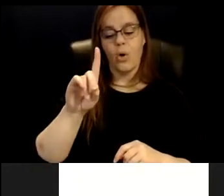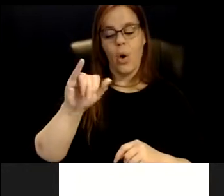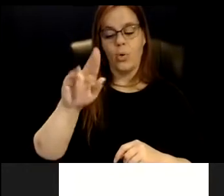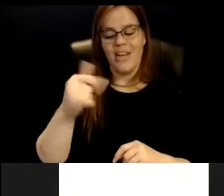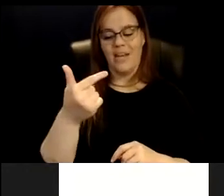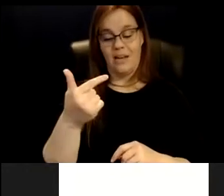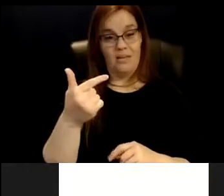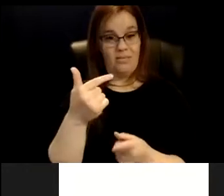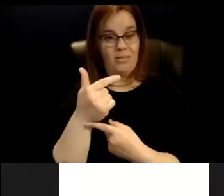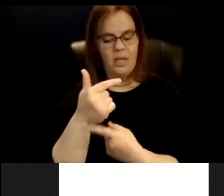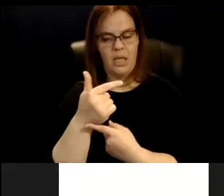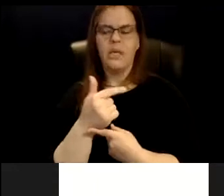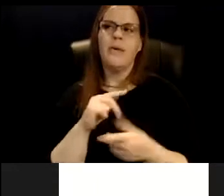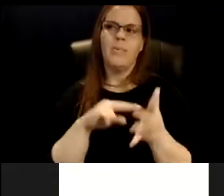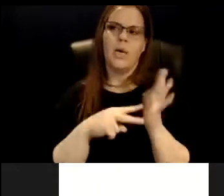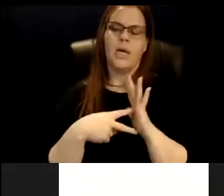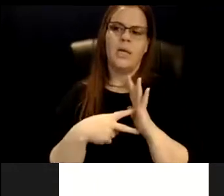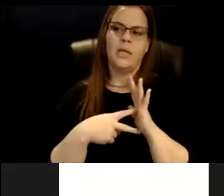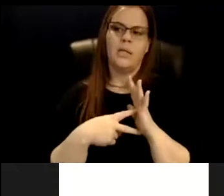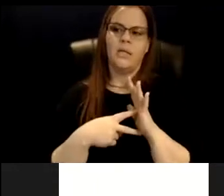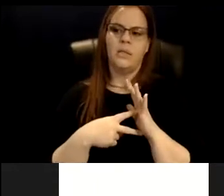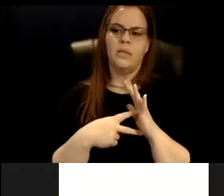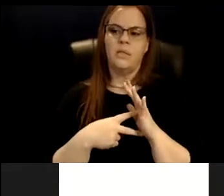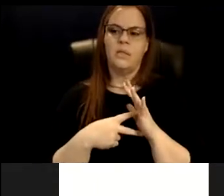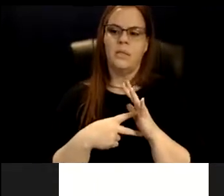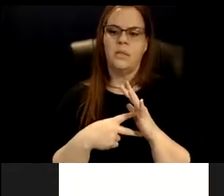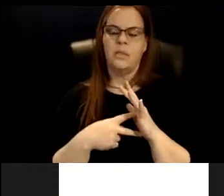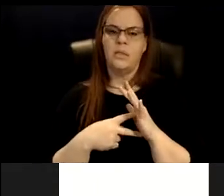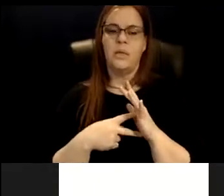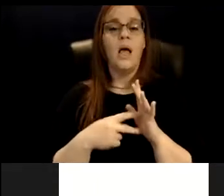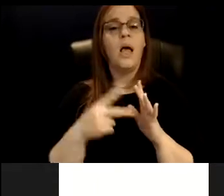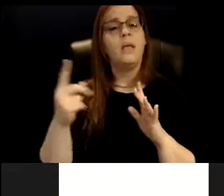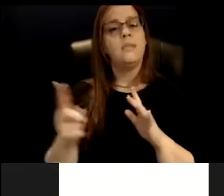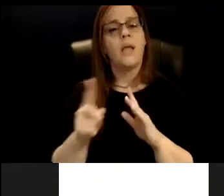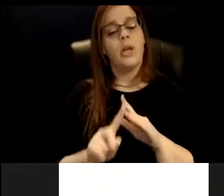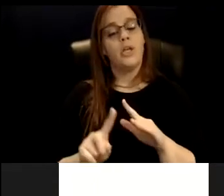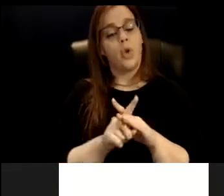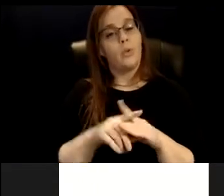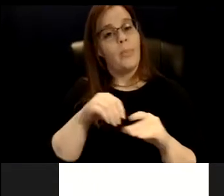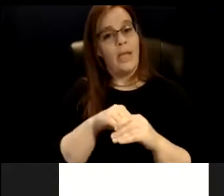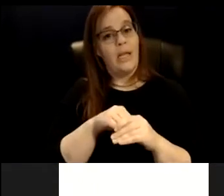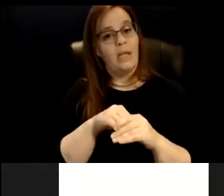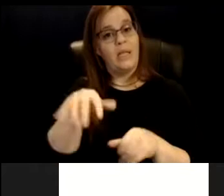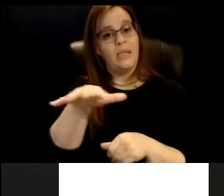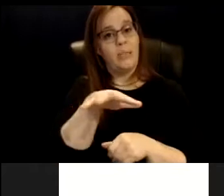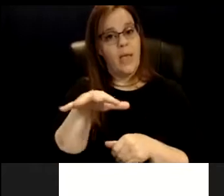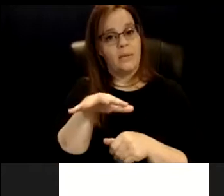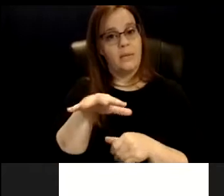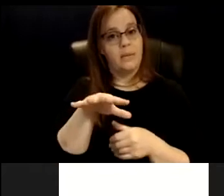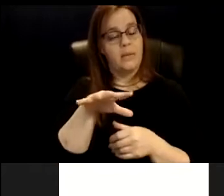is showing up in space and being interpreted and understood as a thing.